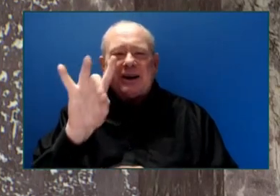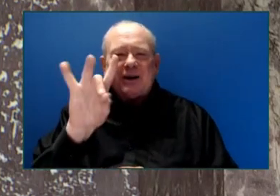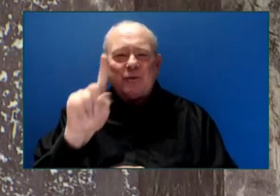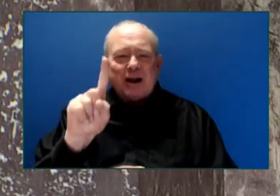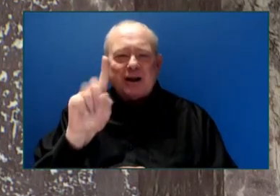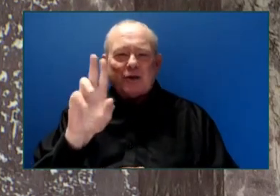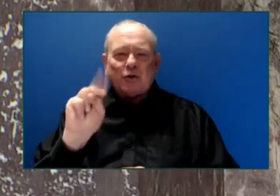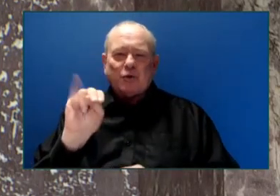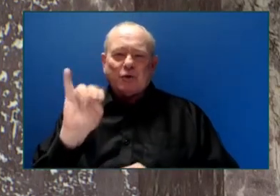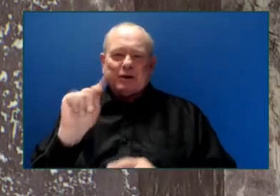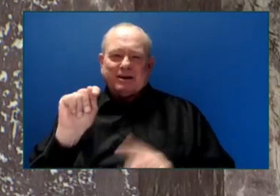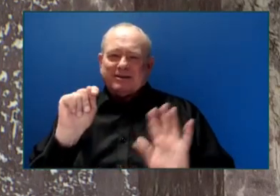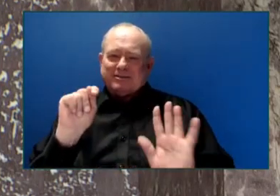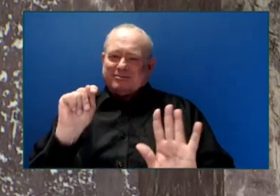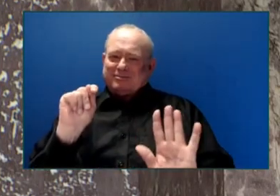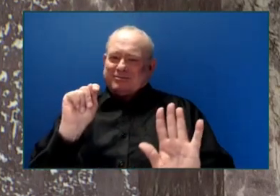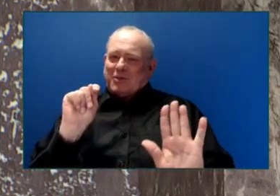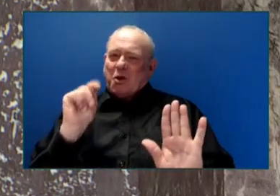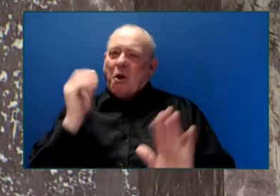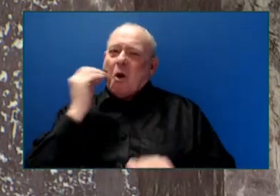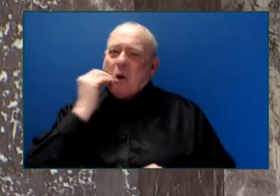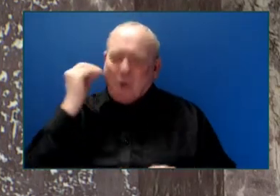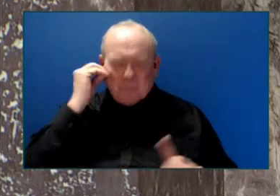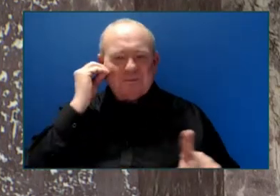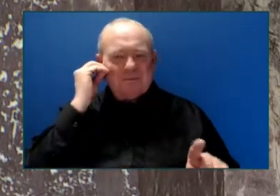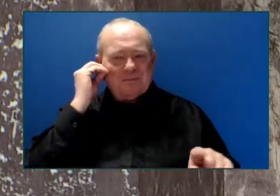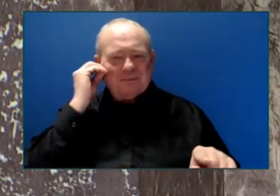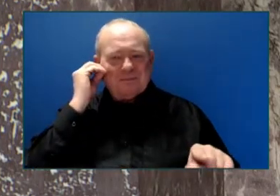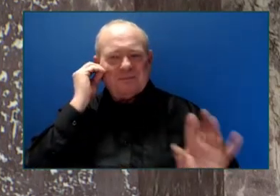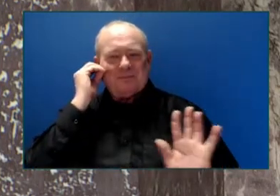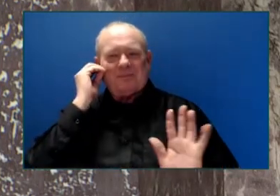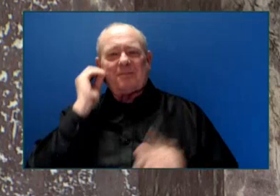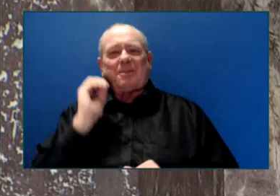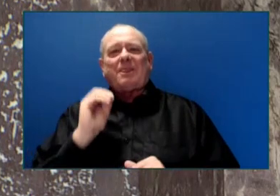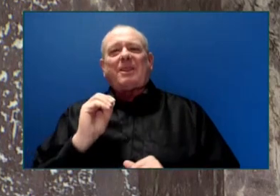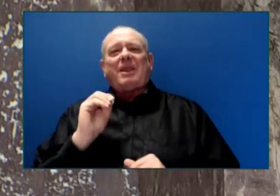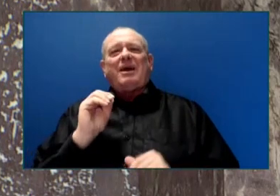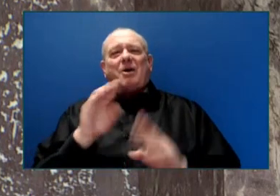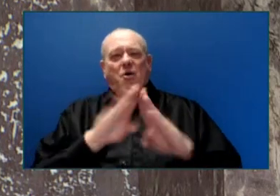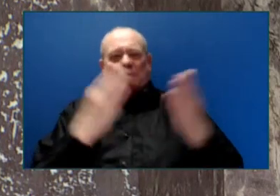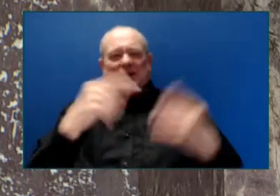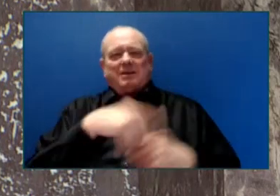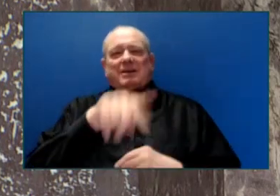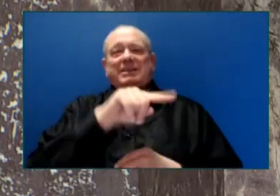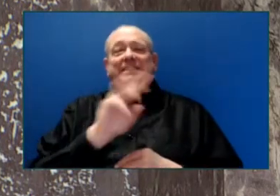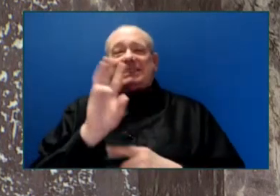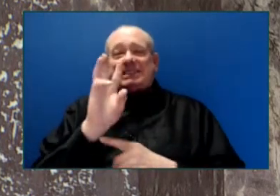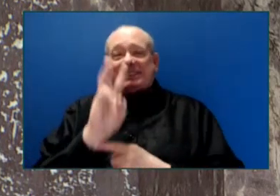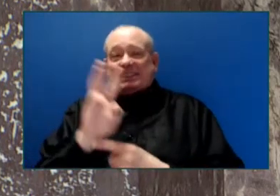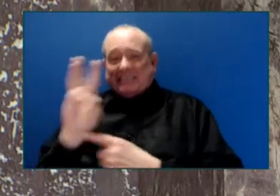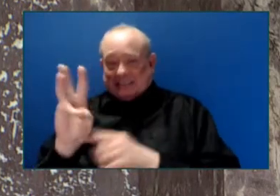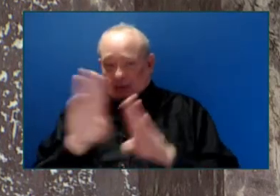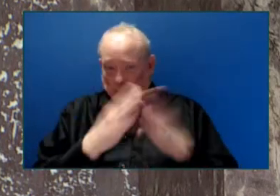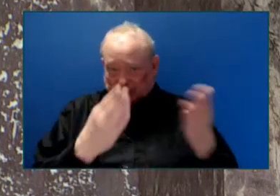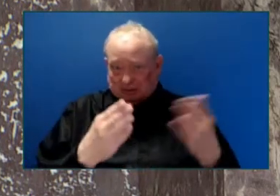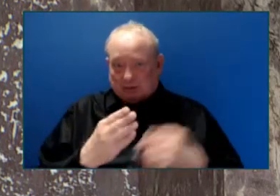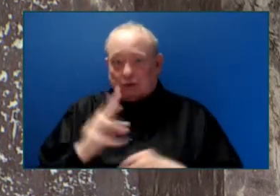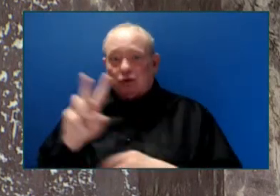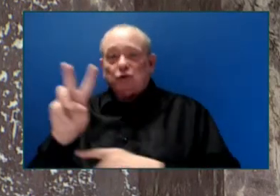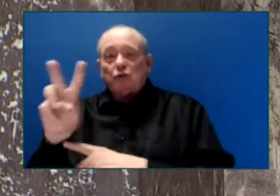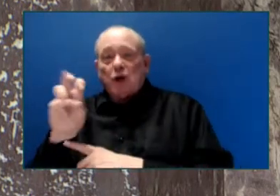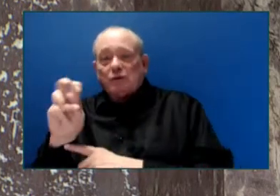Sixty-six have opened up and 215 are under construction. These are homes for people in the member's community.